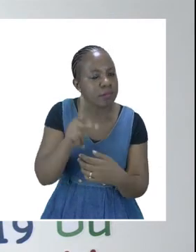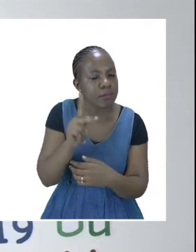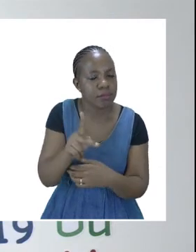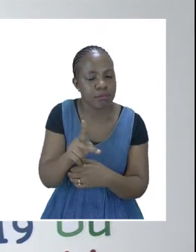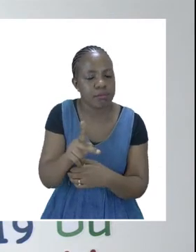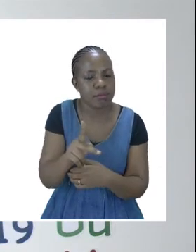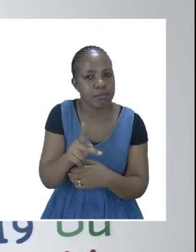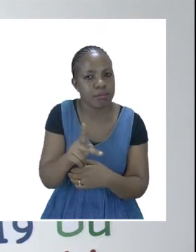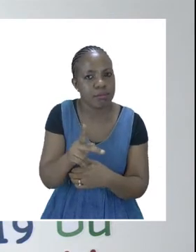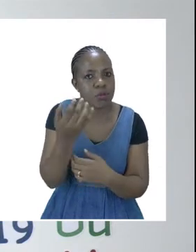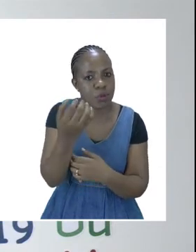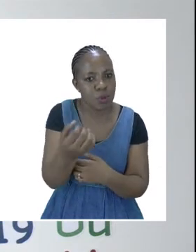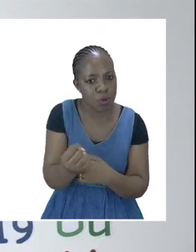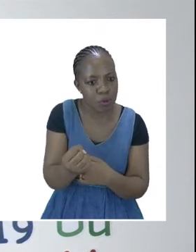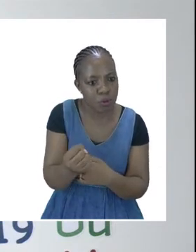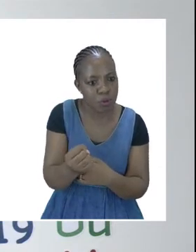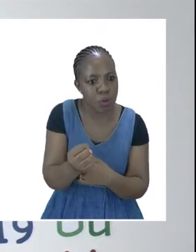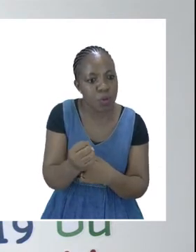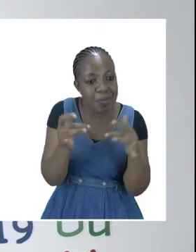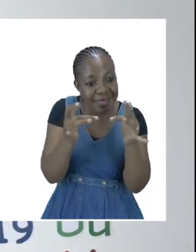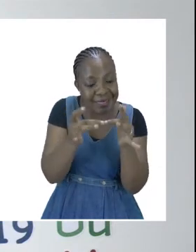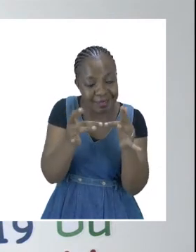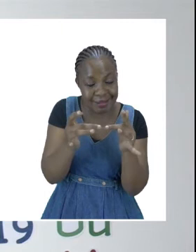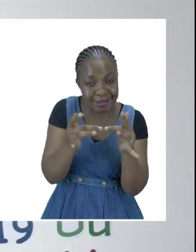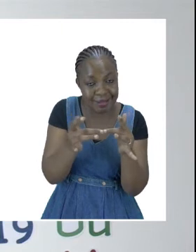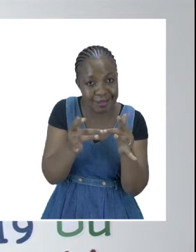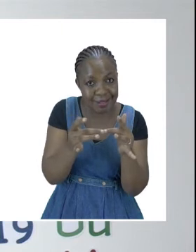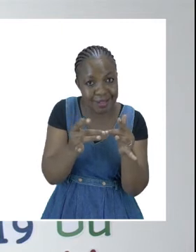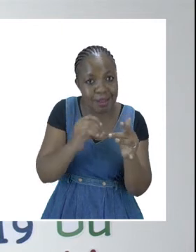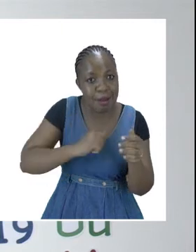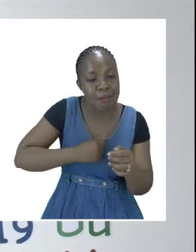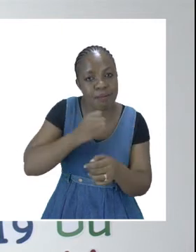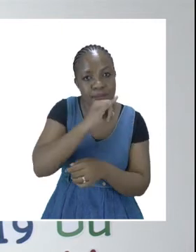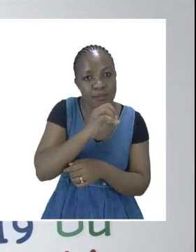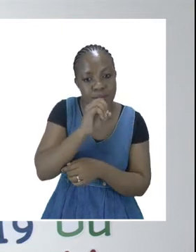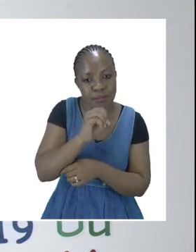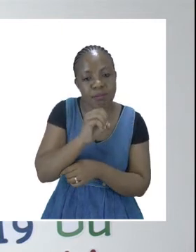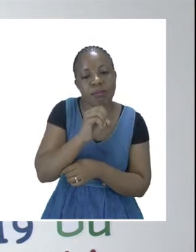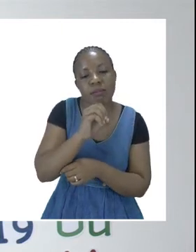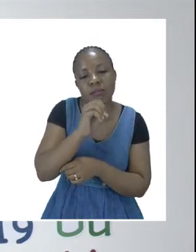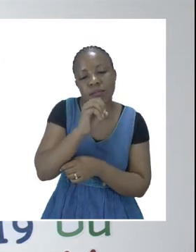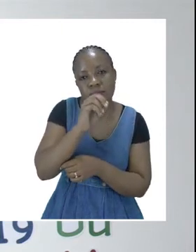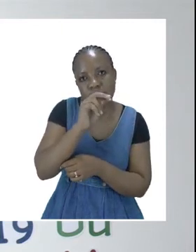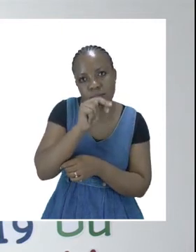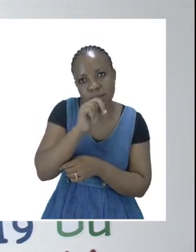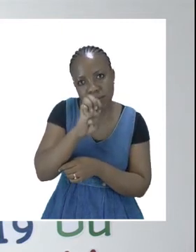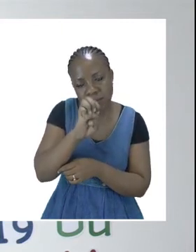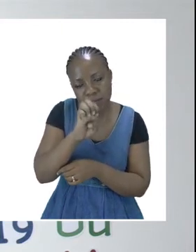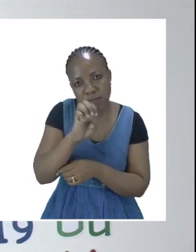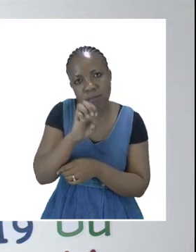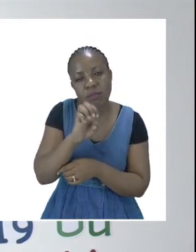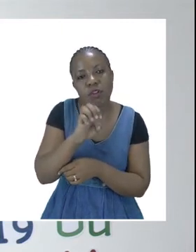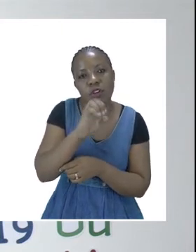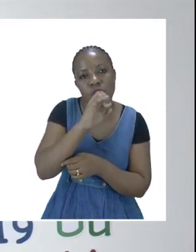are also available on our online platforms. MyZone and Zoschi Facebook pages and